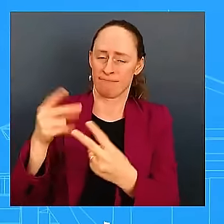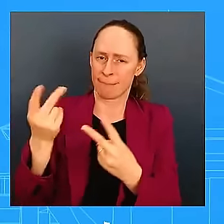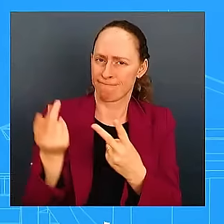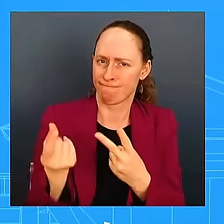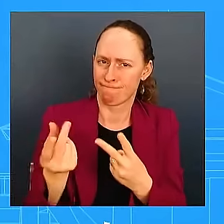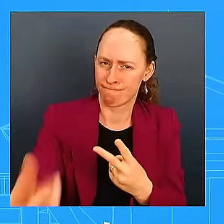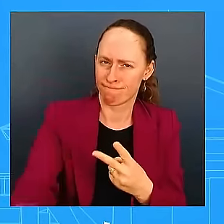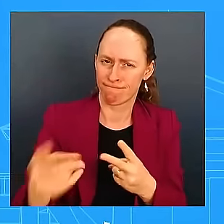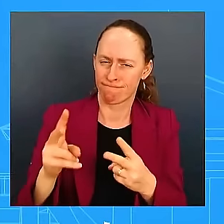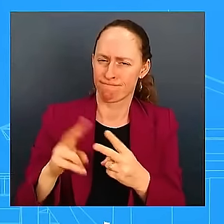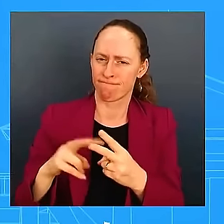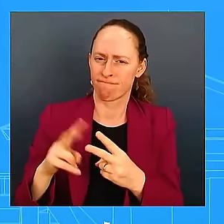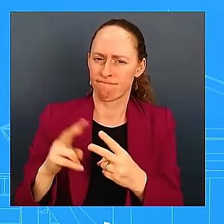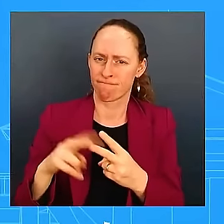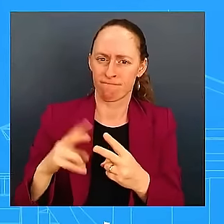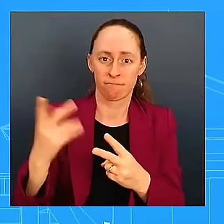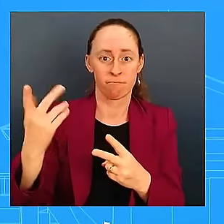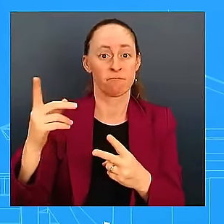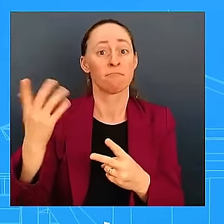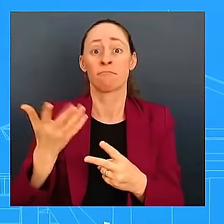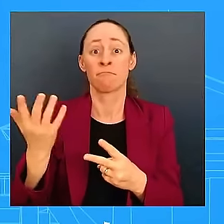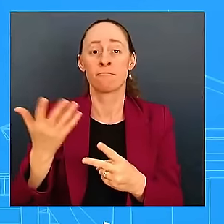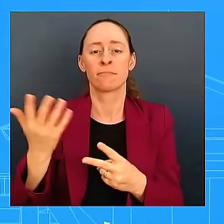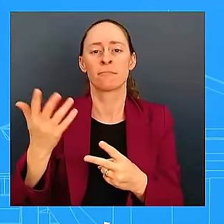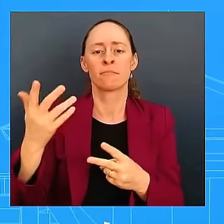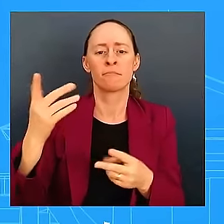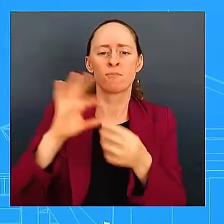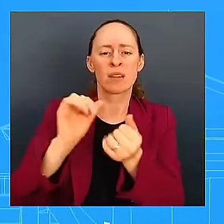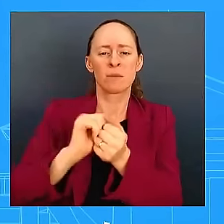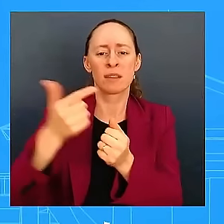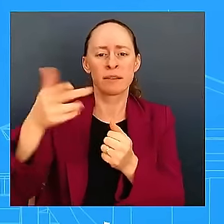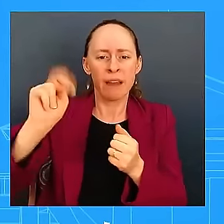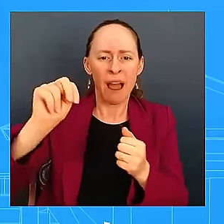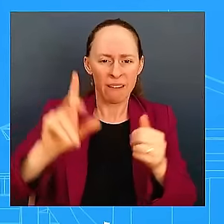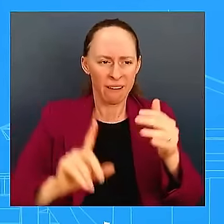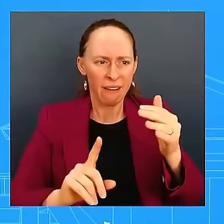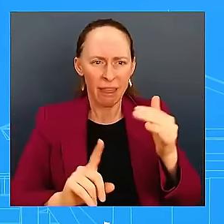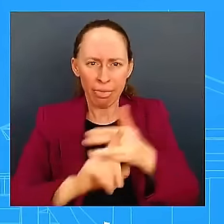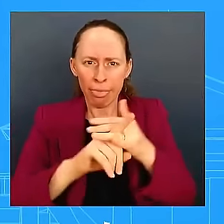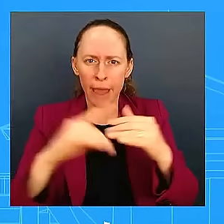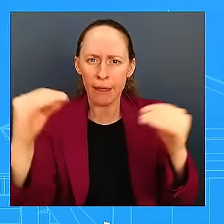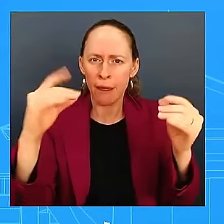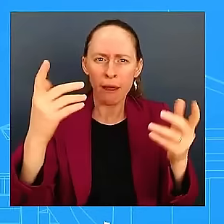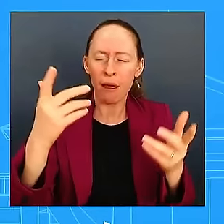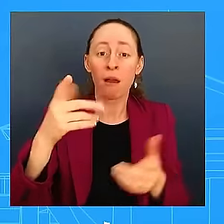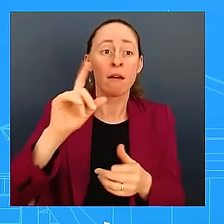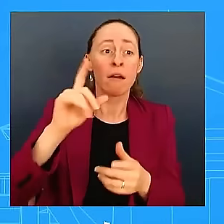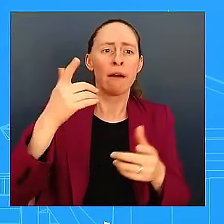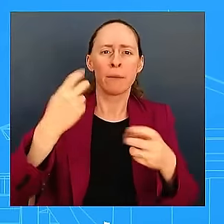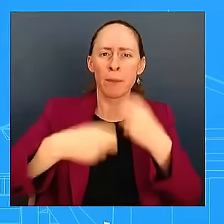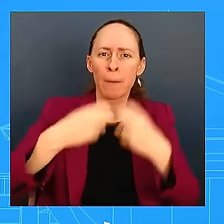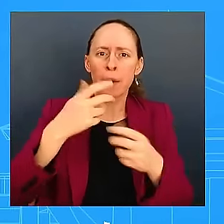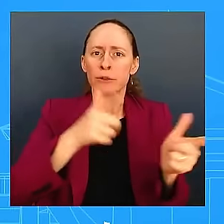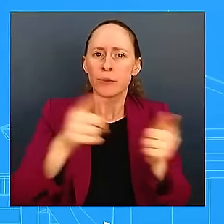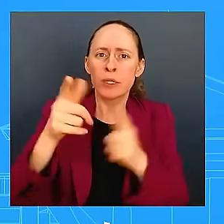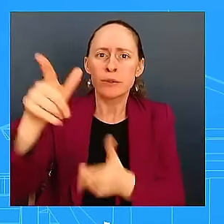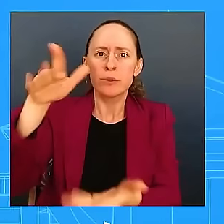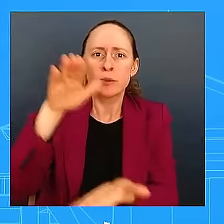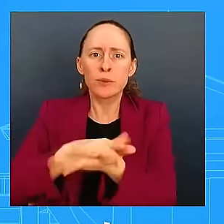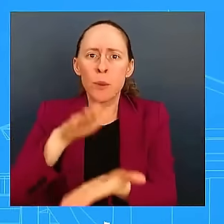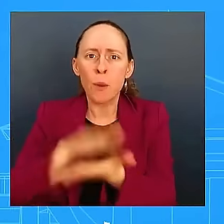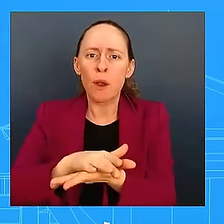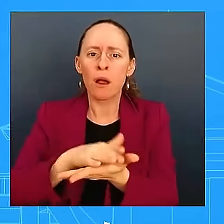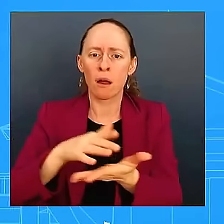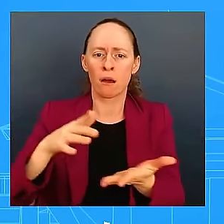improving school-based active shooter drills. Additionally, federal departments and agencies will be announcing a